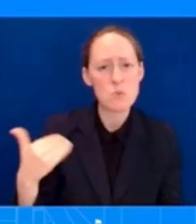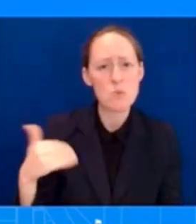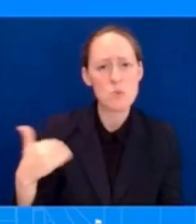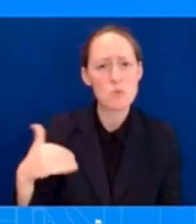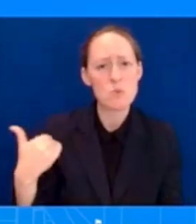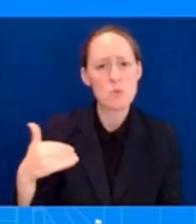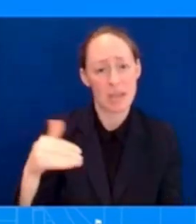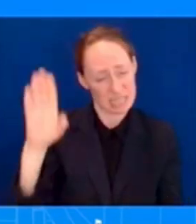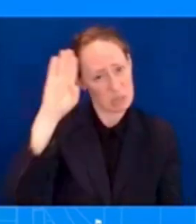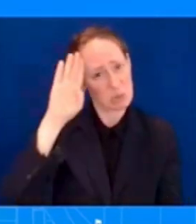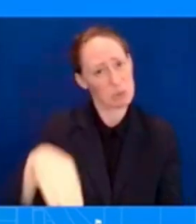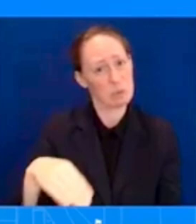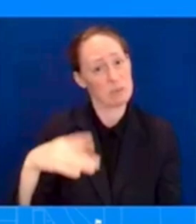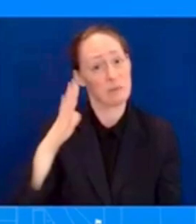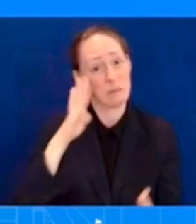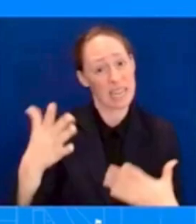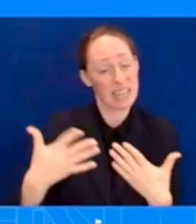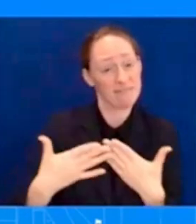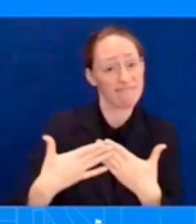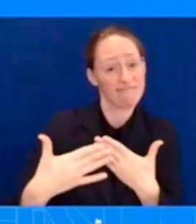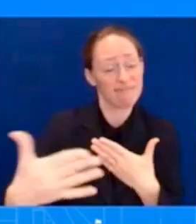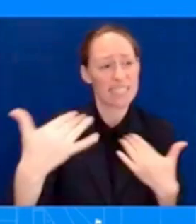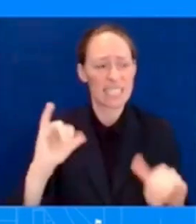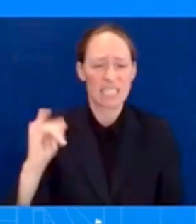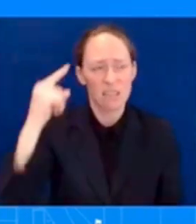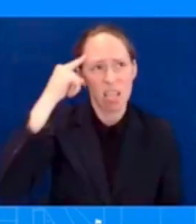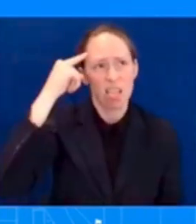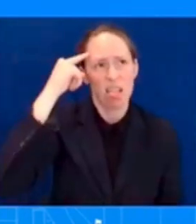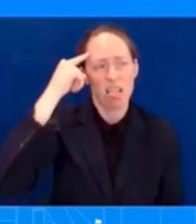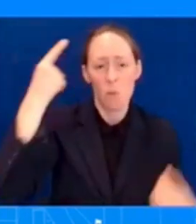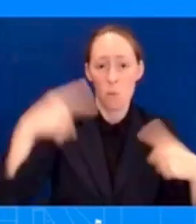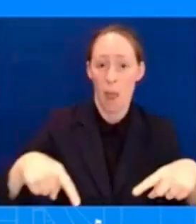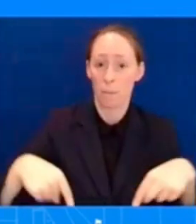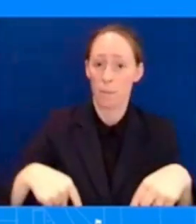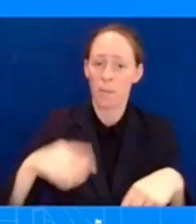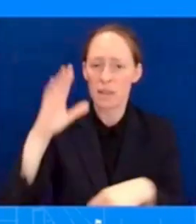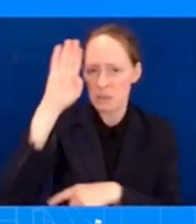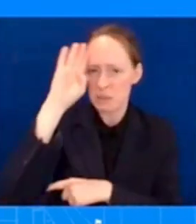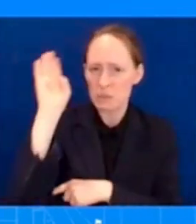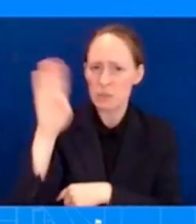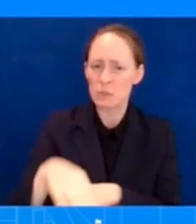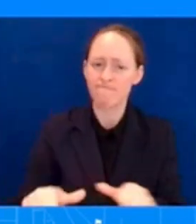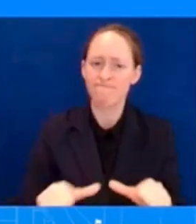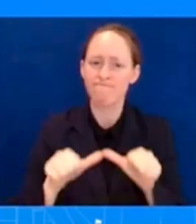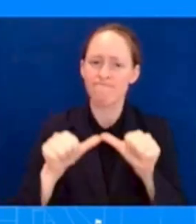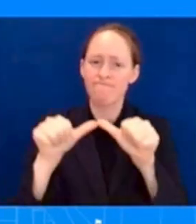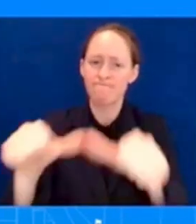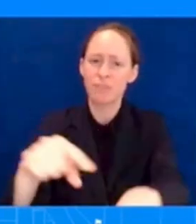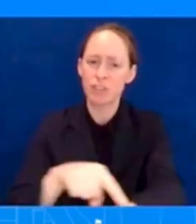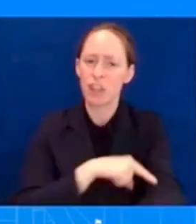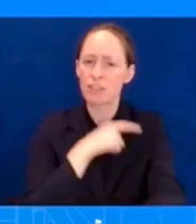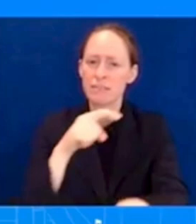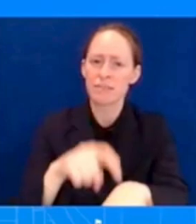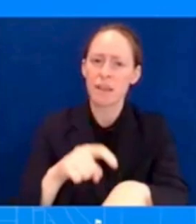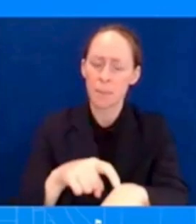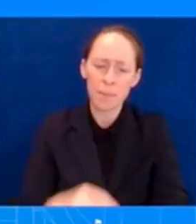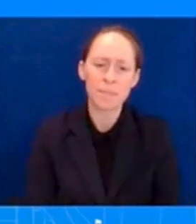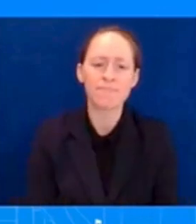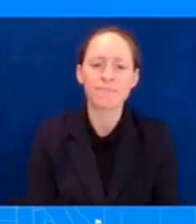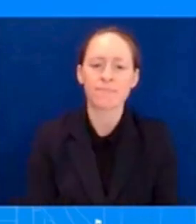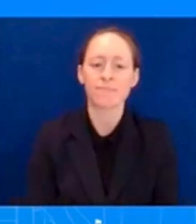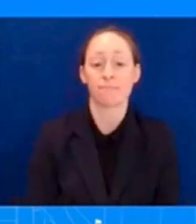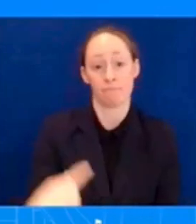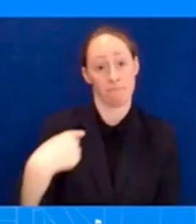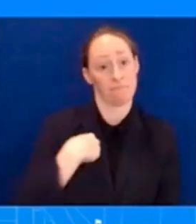on them and as you heard i have been in continuous communication with the president since these fires started but i have been